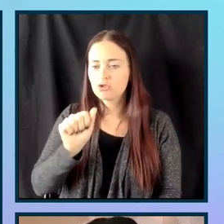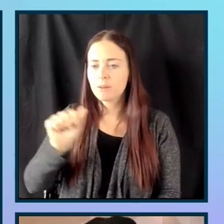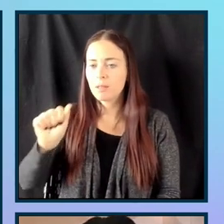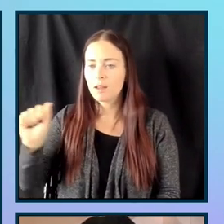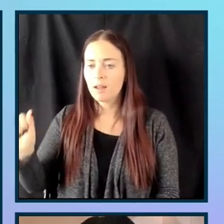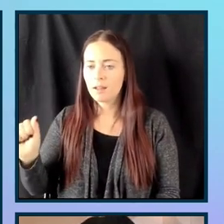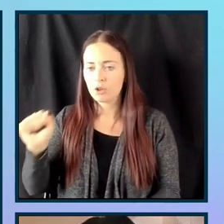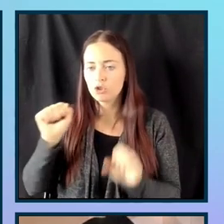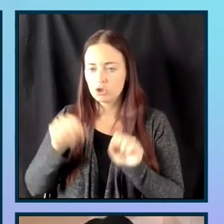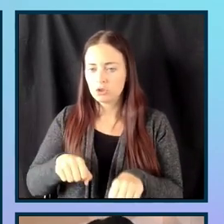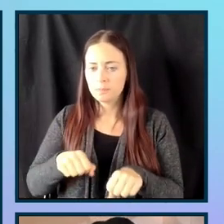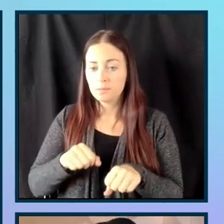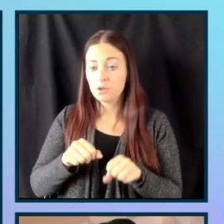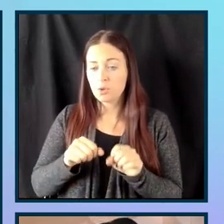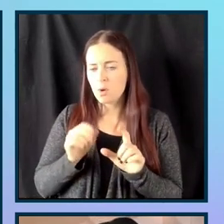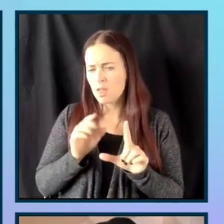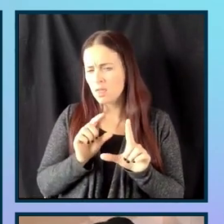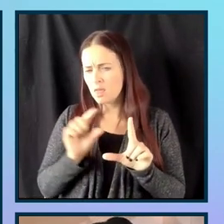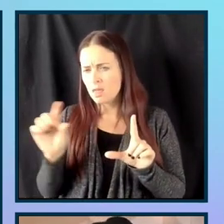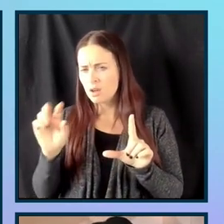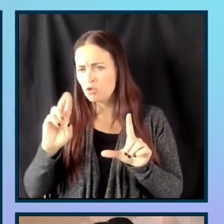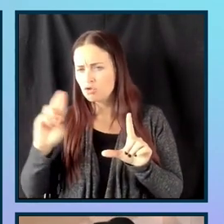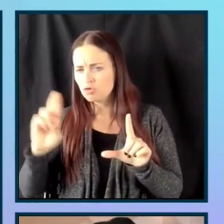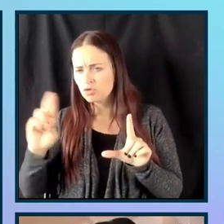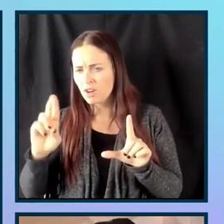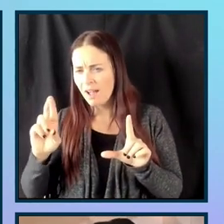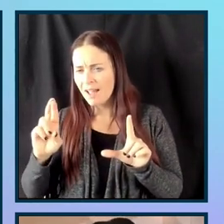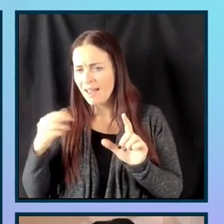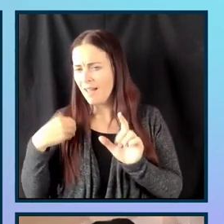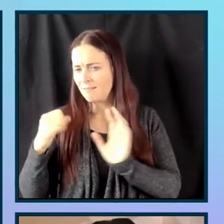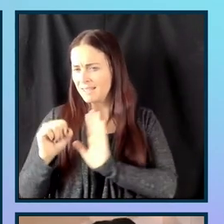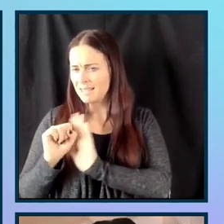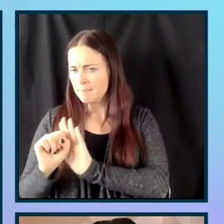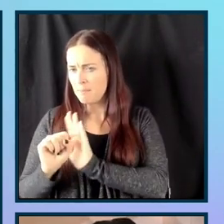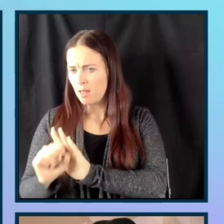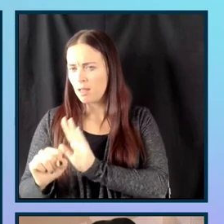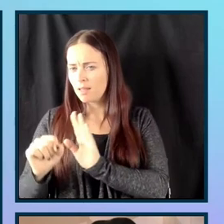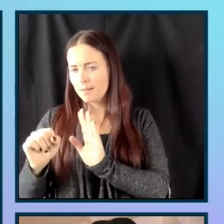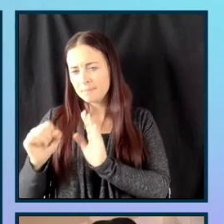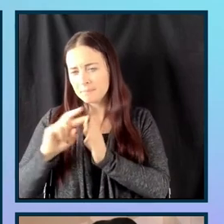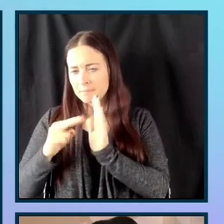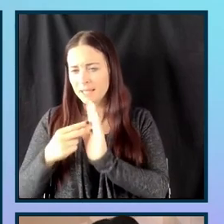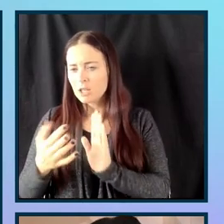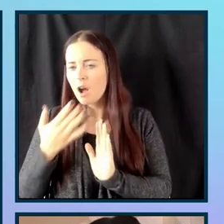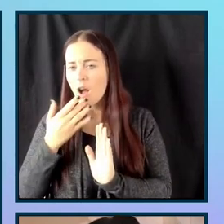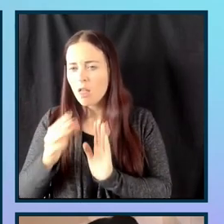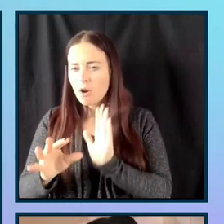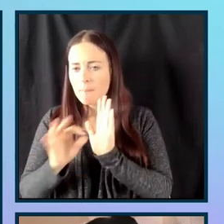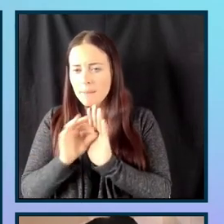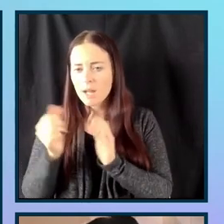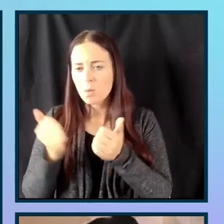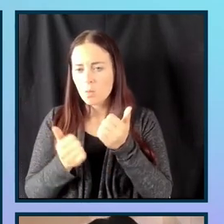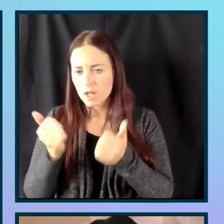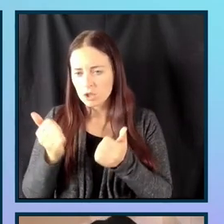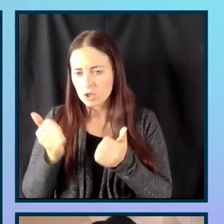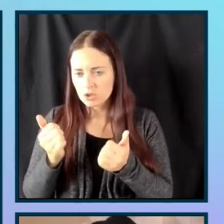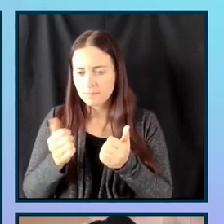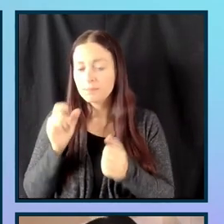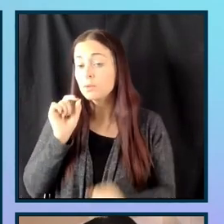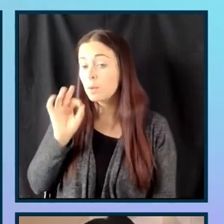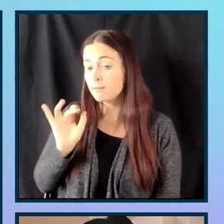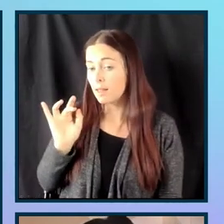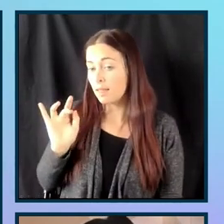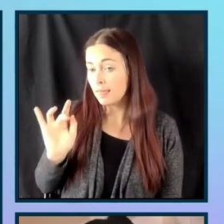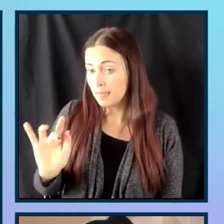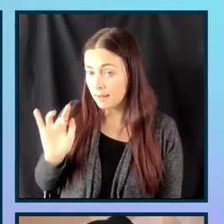look towards the right of that, there is kind of like a color picker tool that they have here. Now this, if you select on